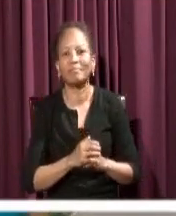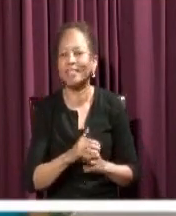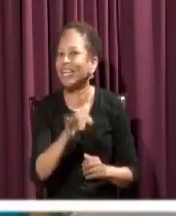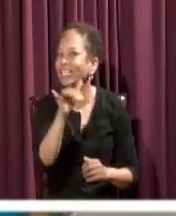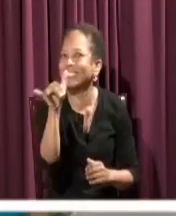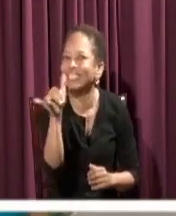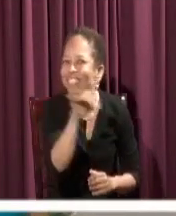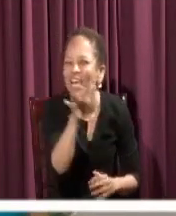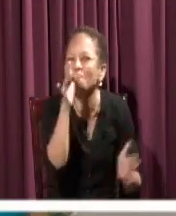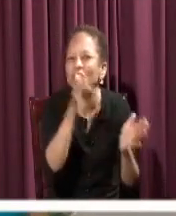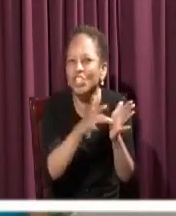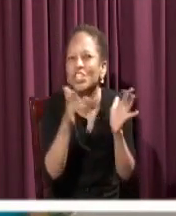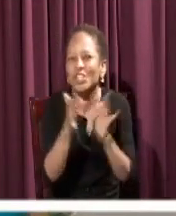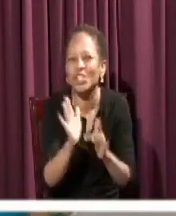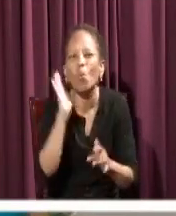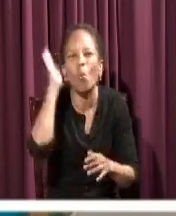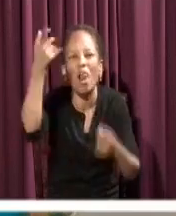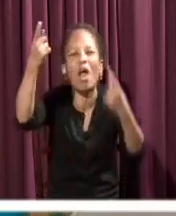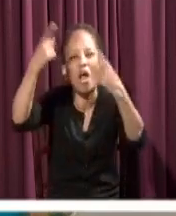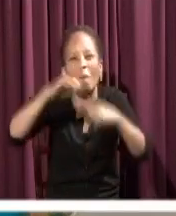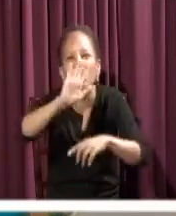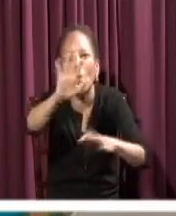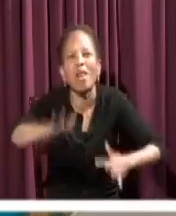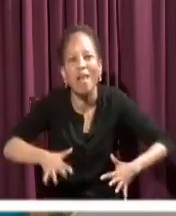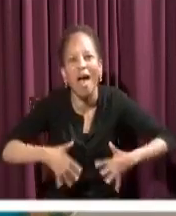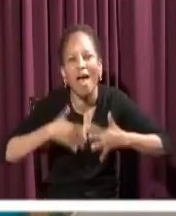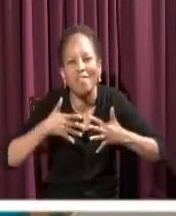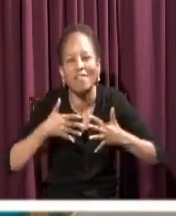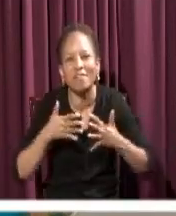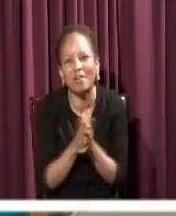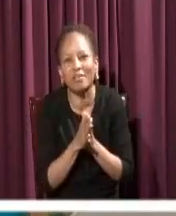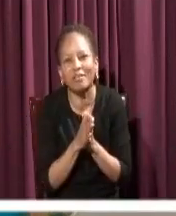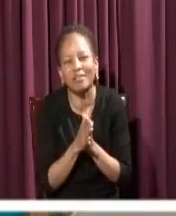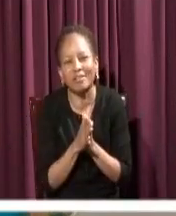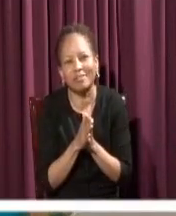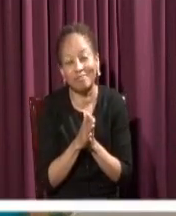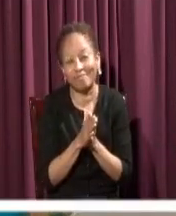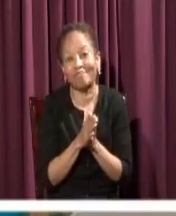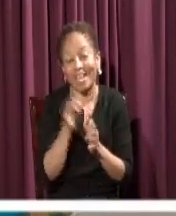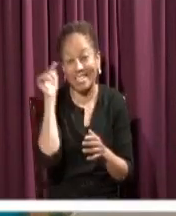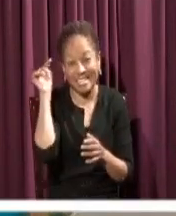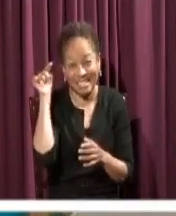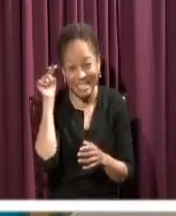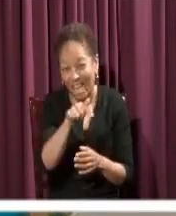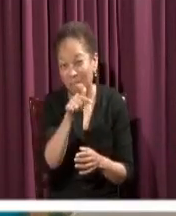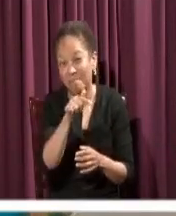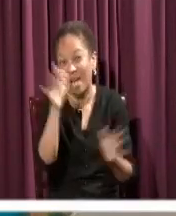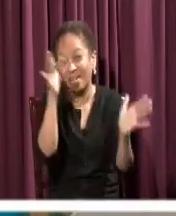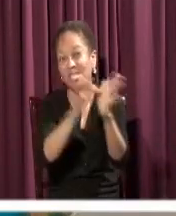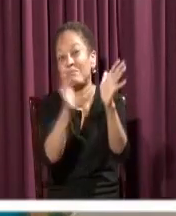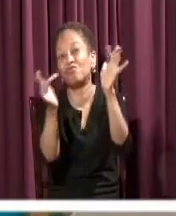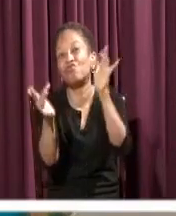The same Jesus who calmed the seas and told them, It is I. That same Jesus